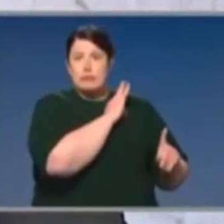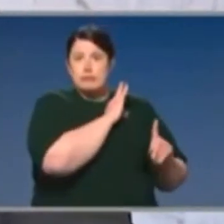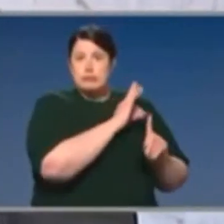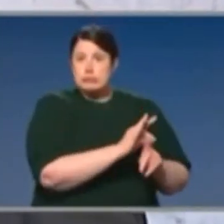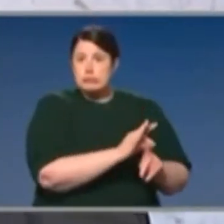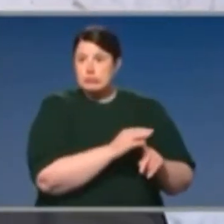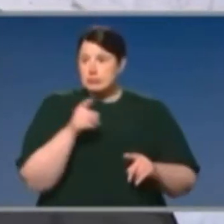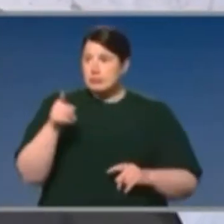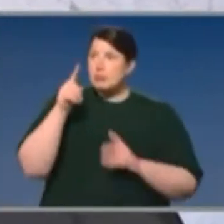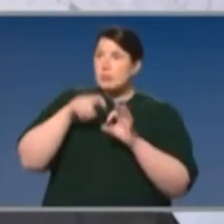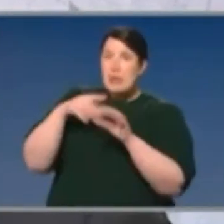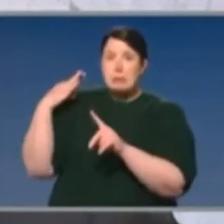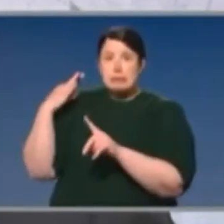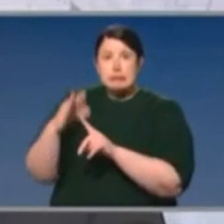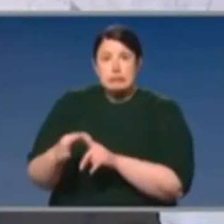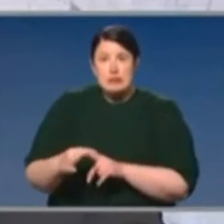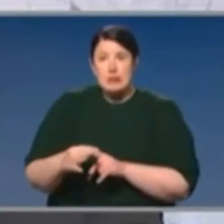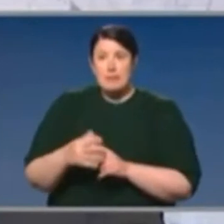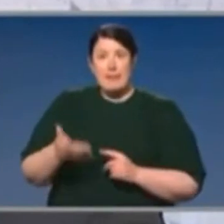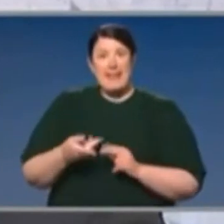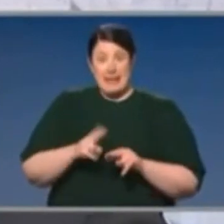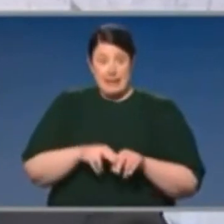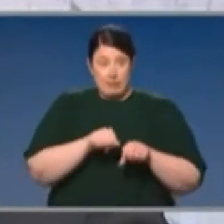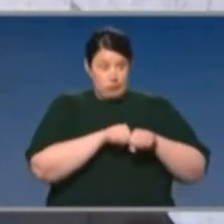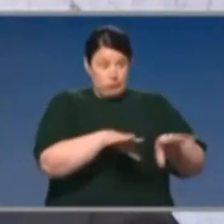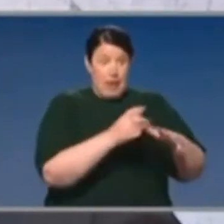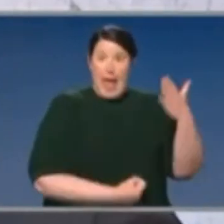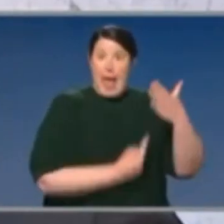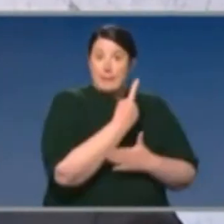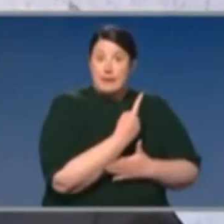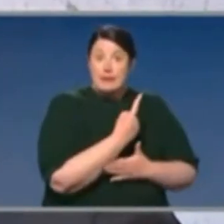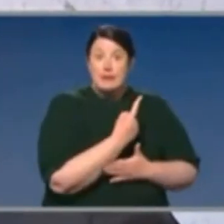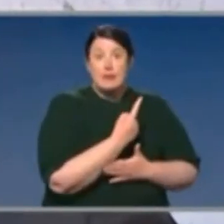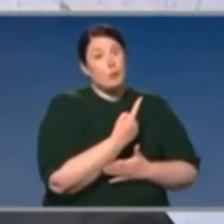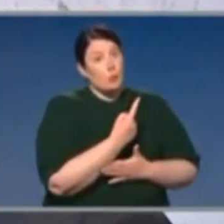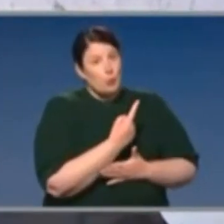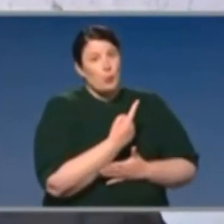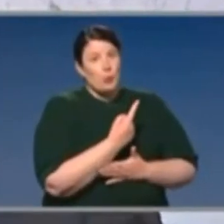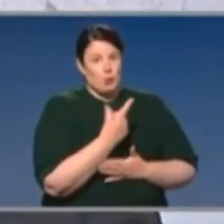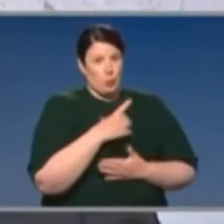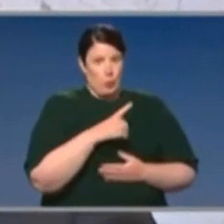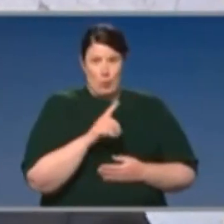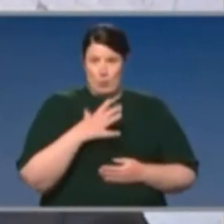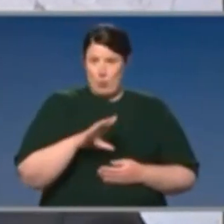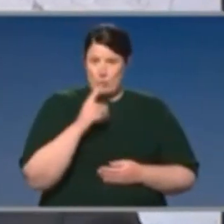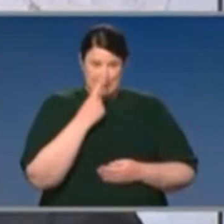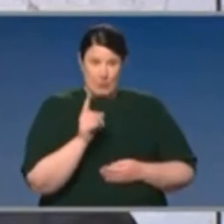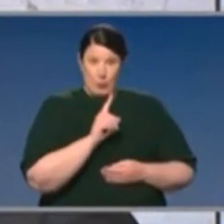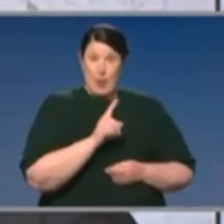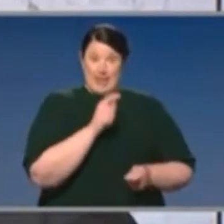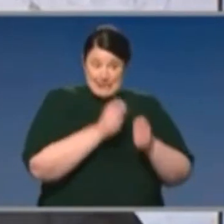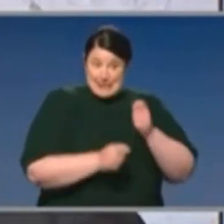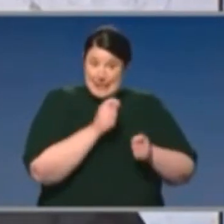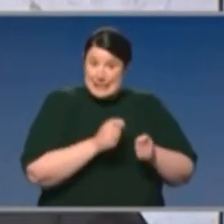the moment and many other states and territories. But if there were to be an outbreak in one of those states, you'd want to be confident of two things, that your